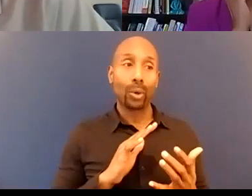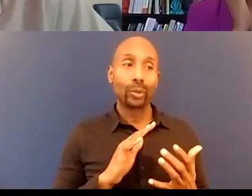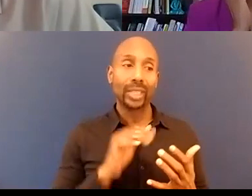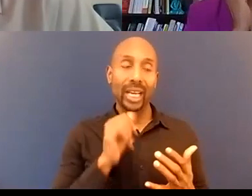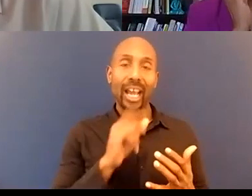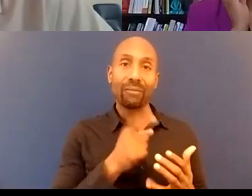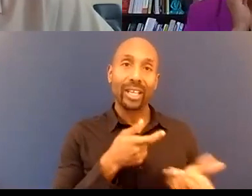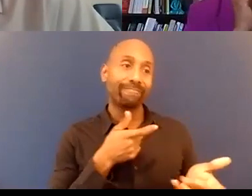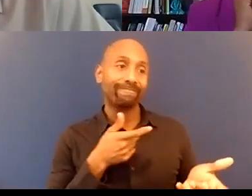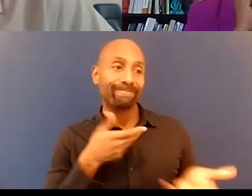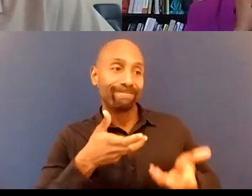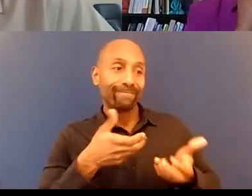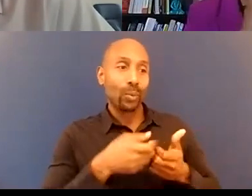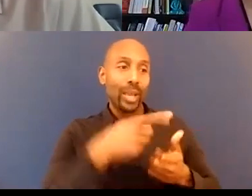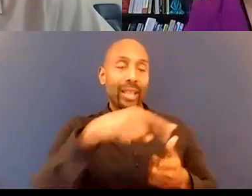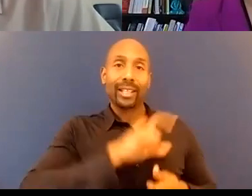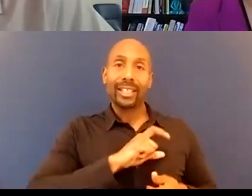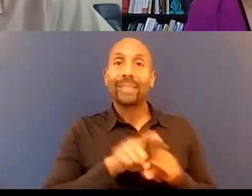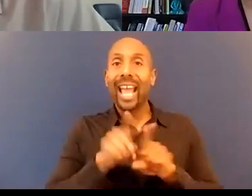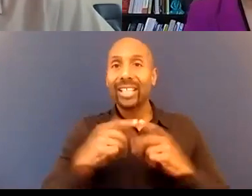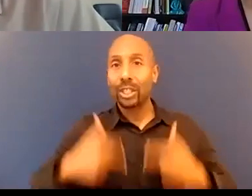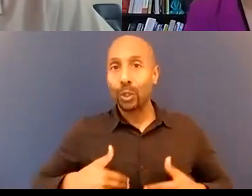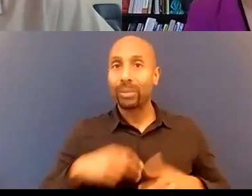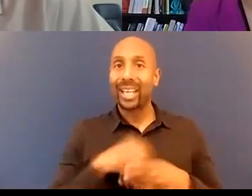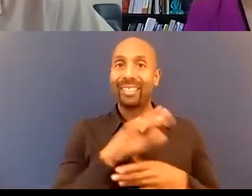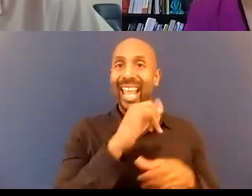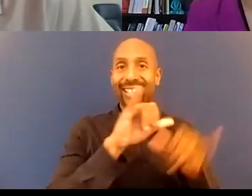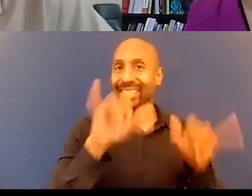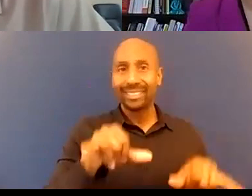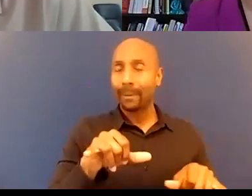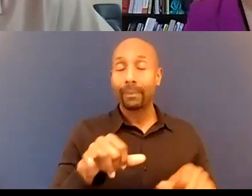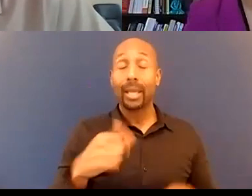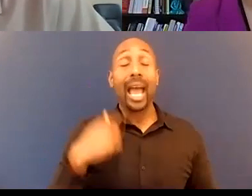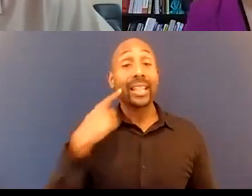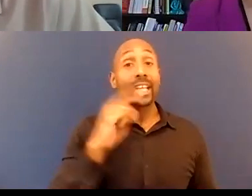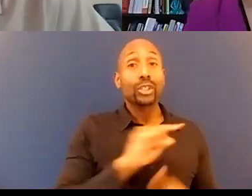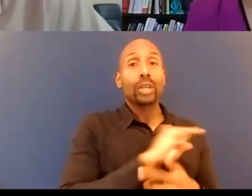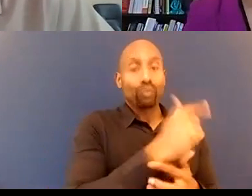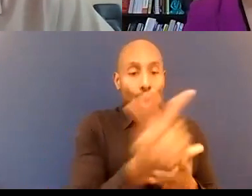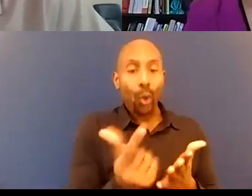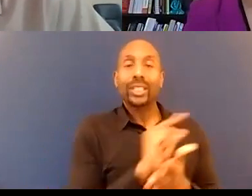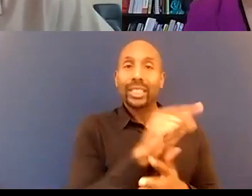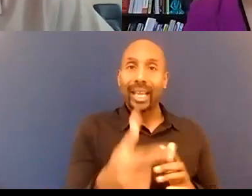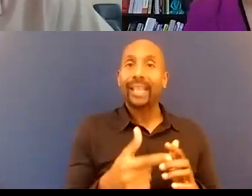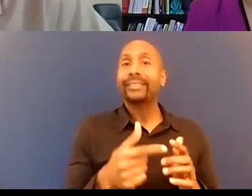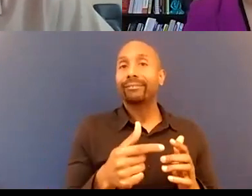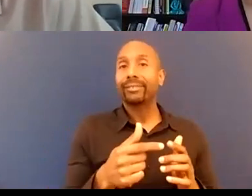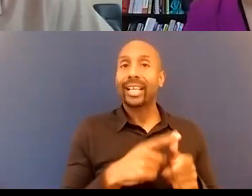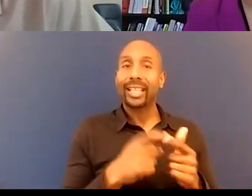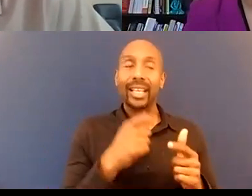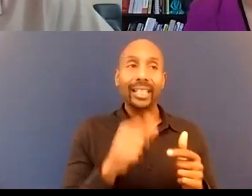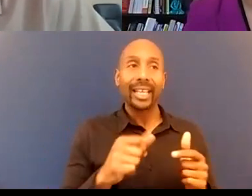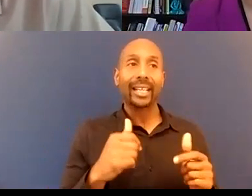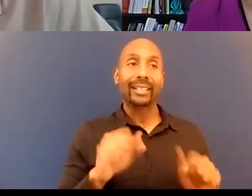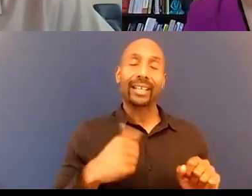there should be a kind of rotation to help them uh get through all the stuff that they figure out and get a better sense of the rest of the world